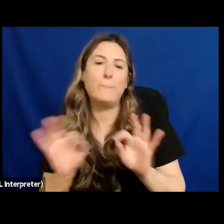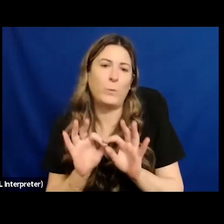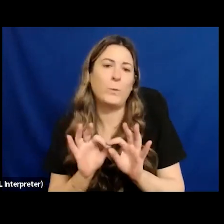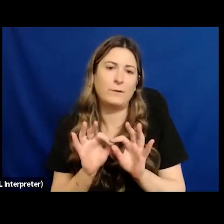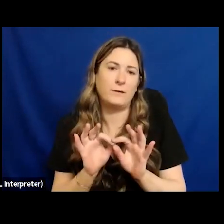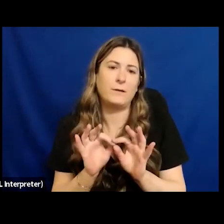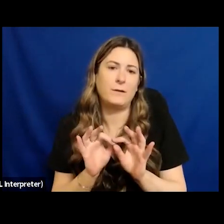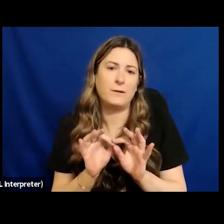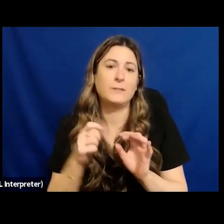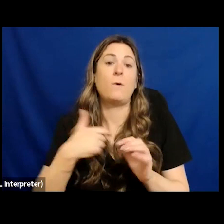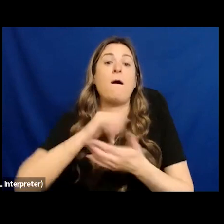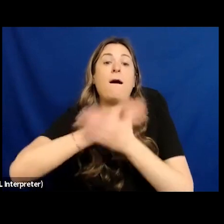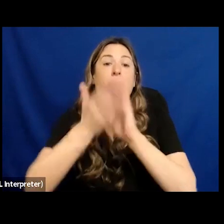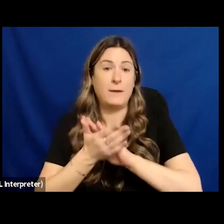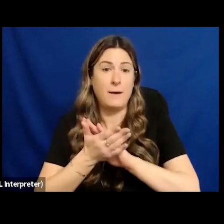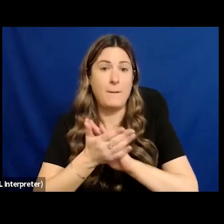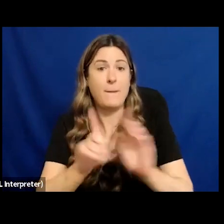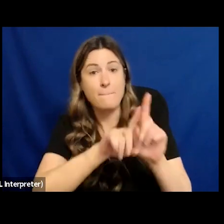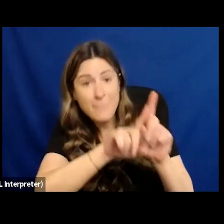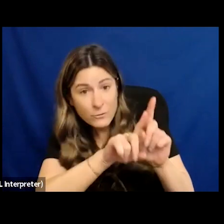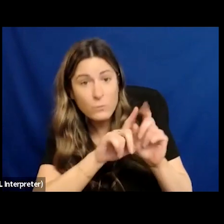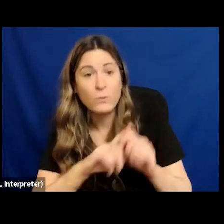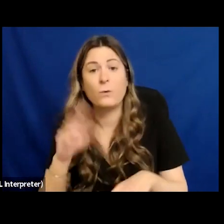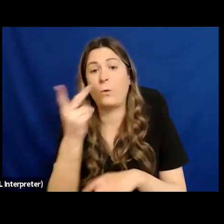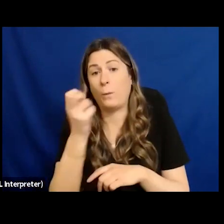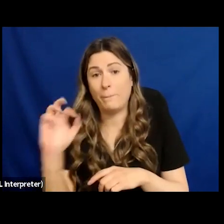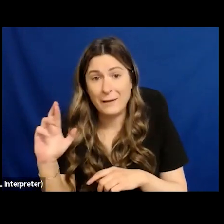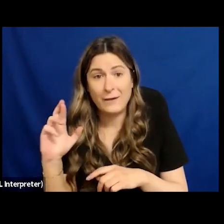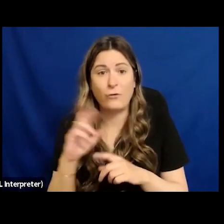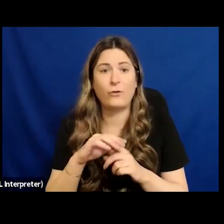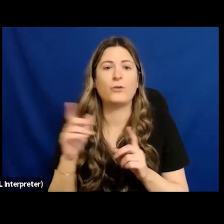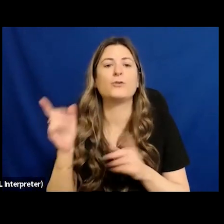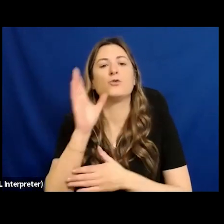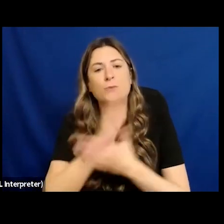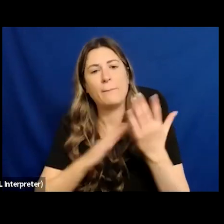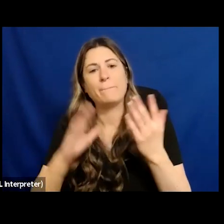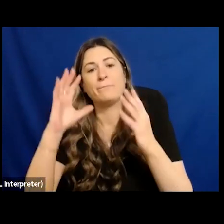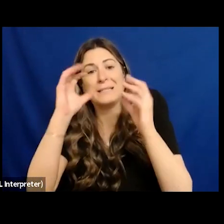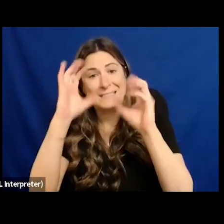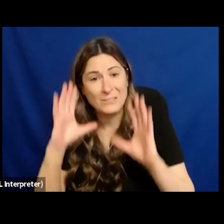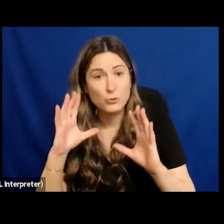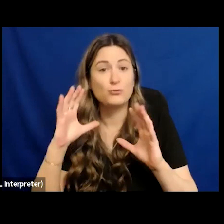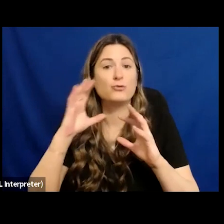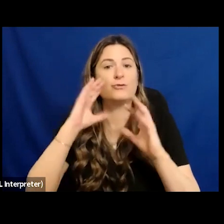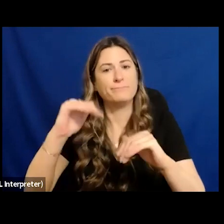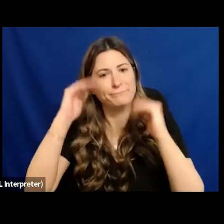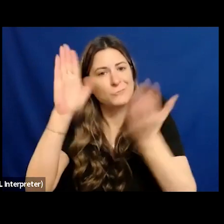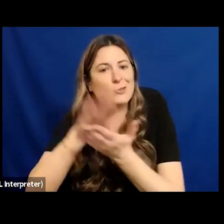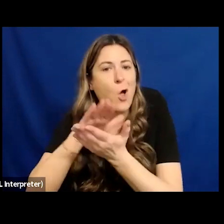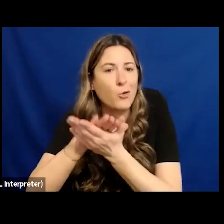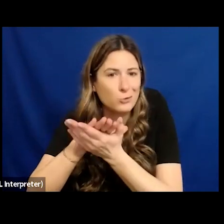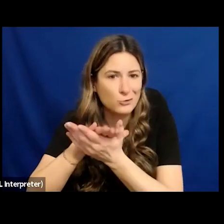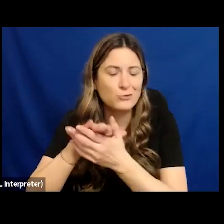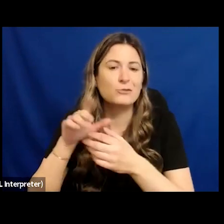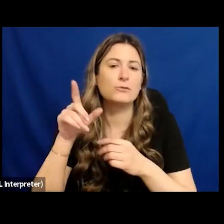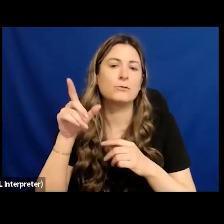to scholars and we're changing um the learning culture the learning community um and I think